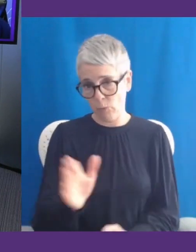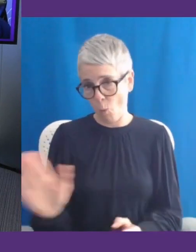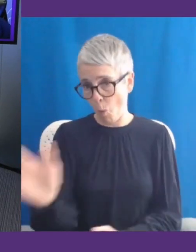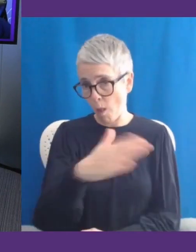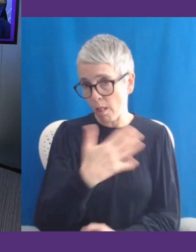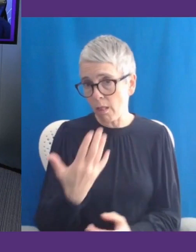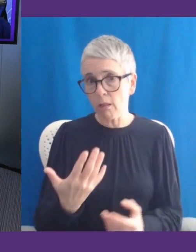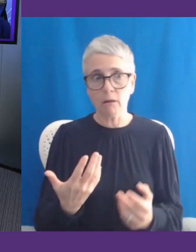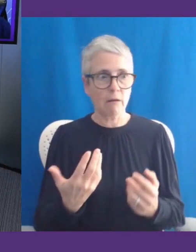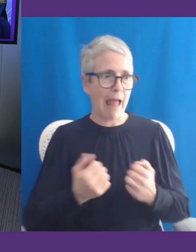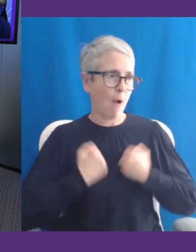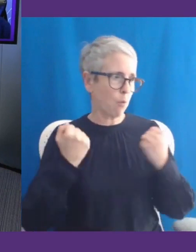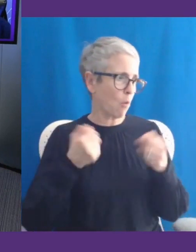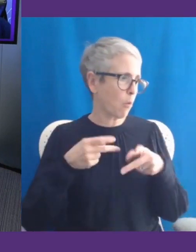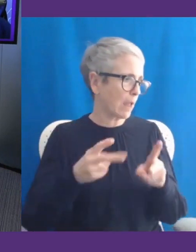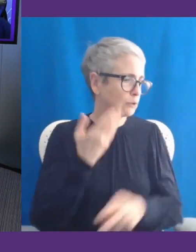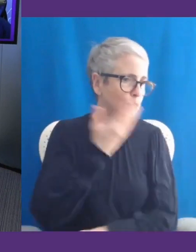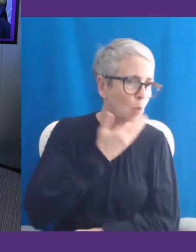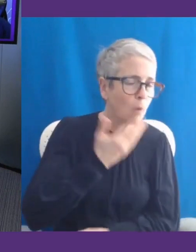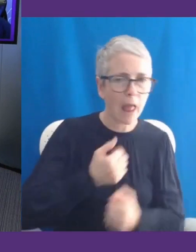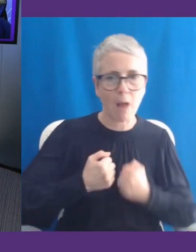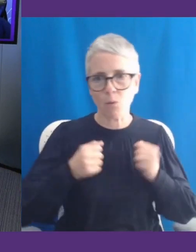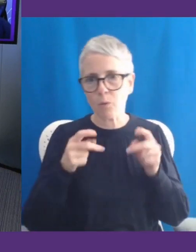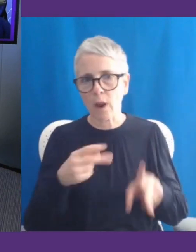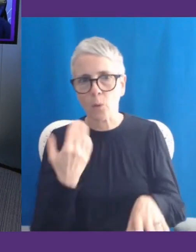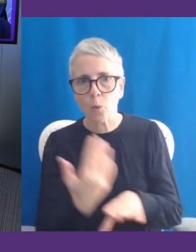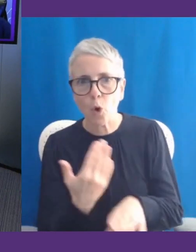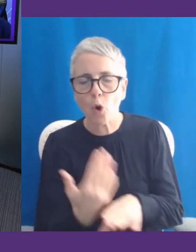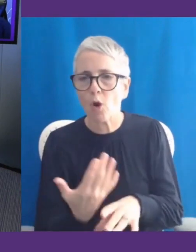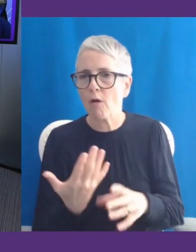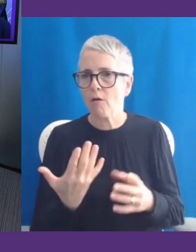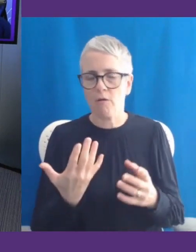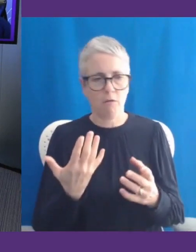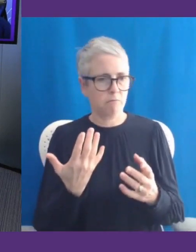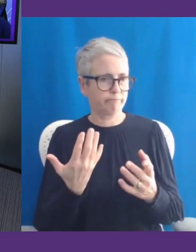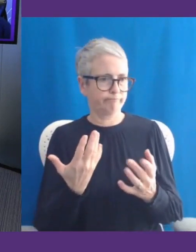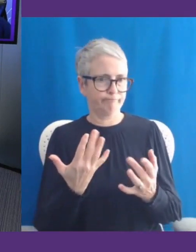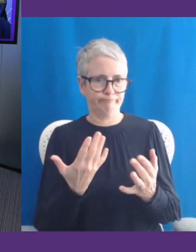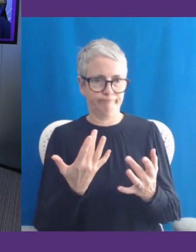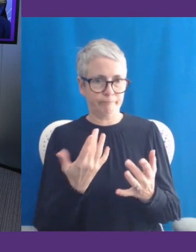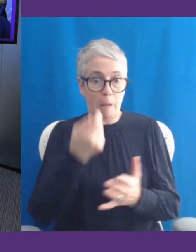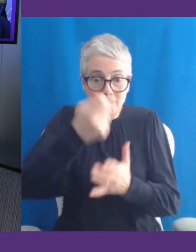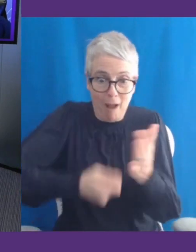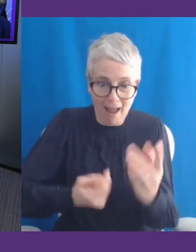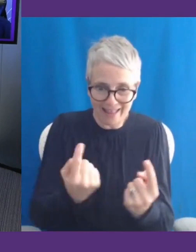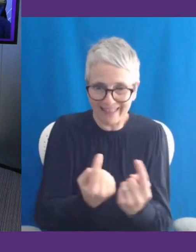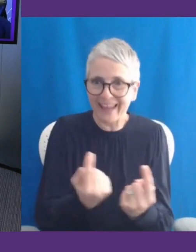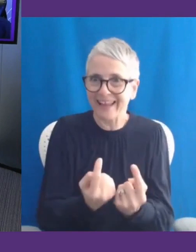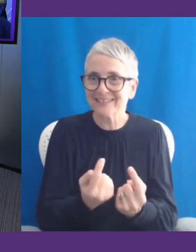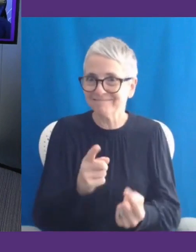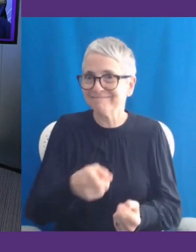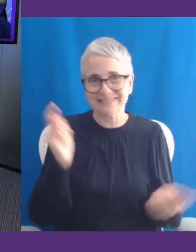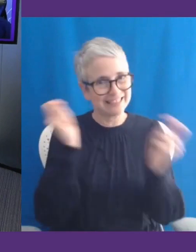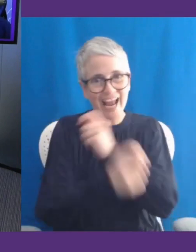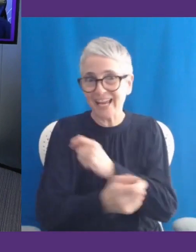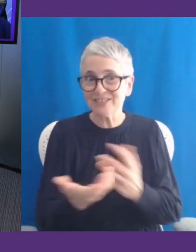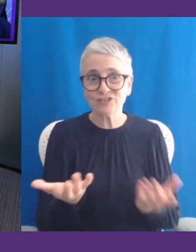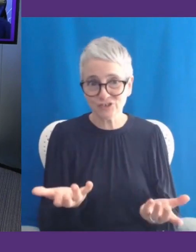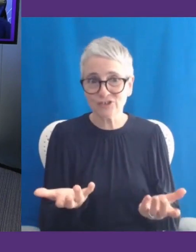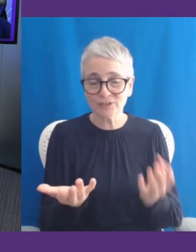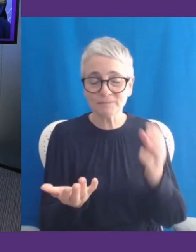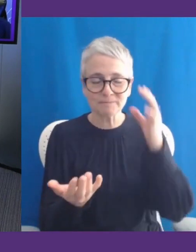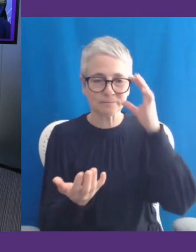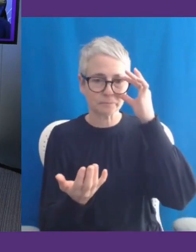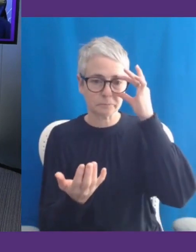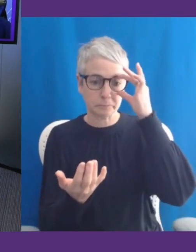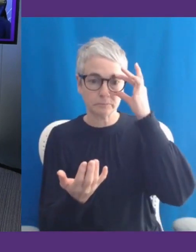how we work, how we interact with buying things, it rapidly changed. And we did see some